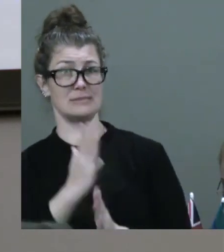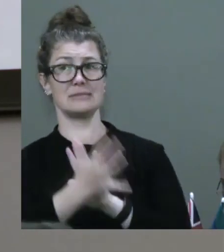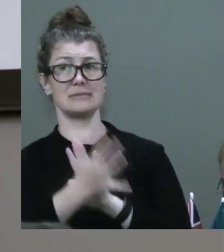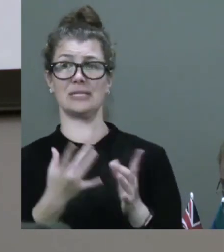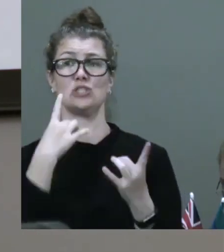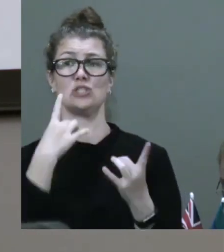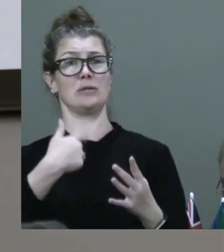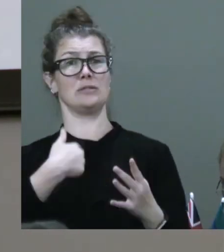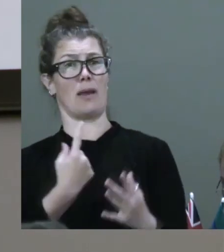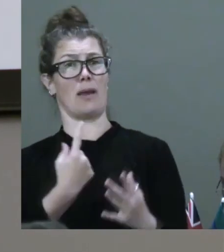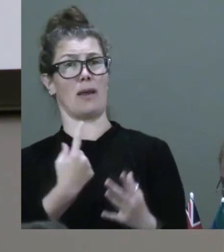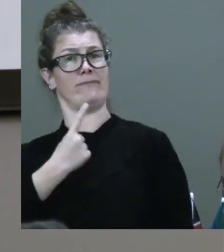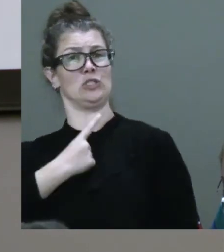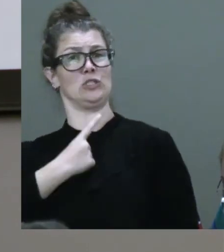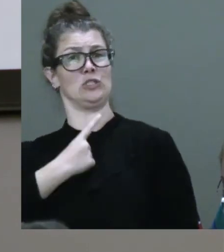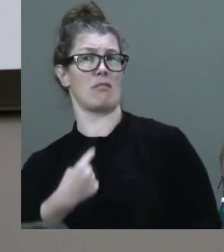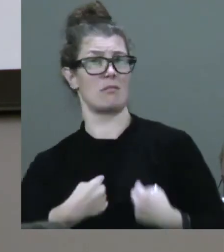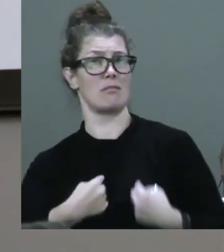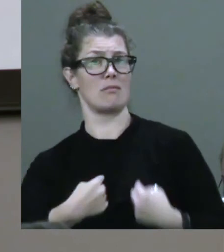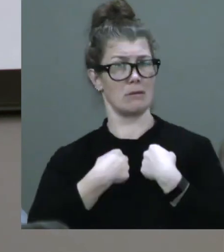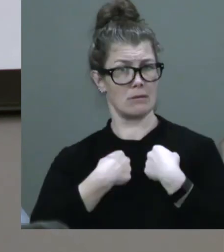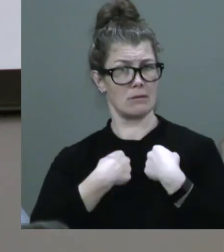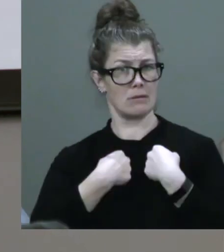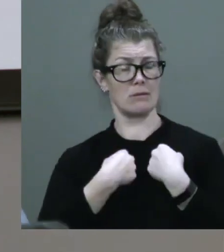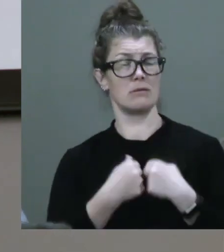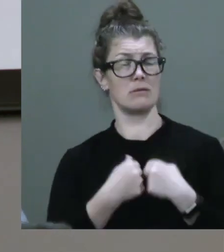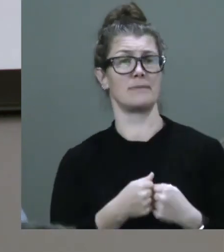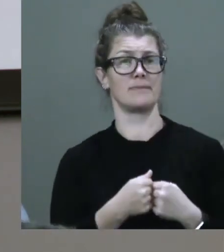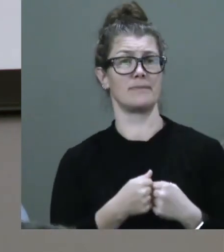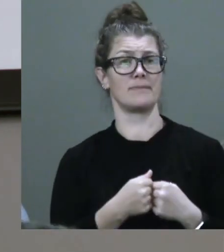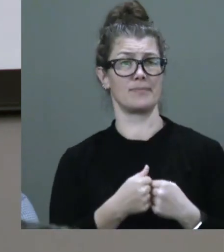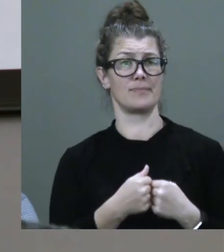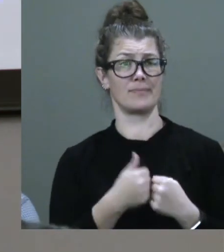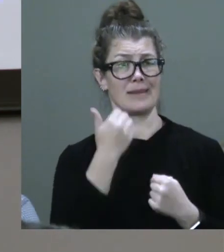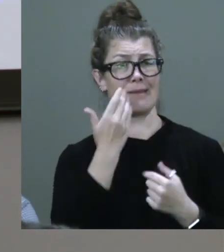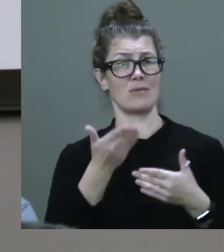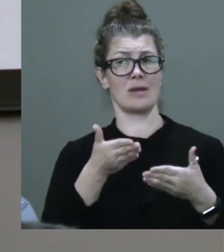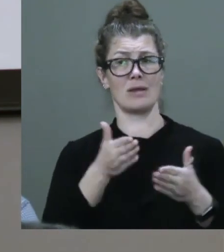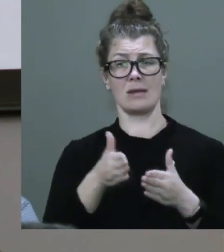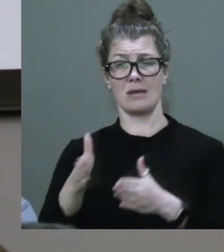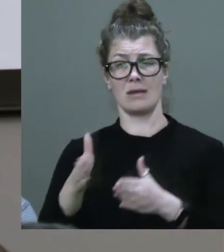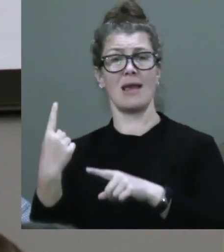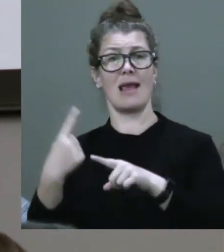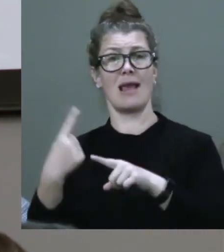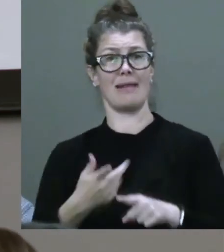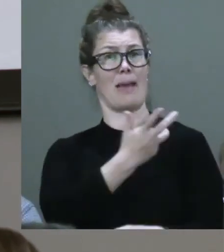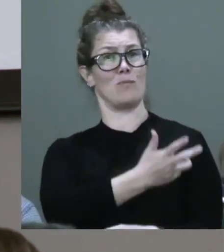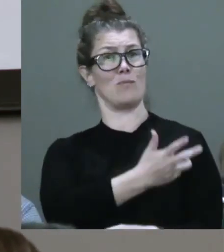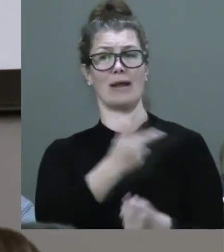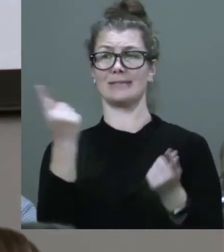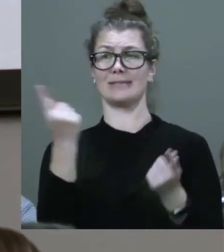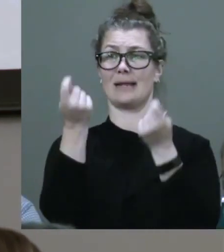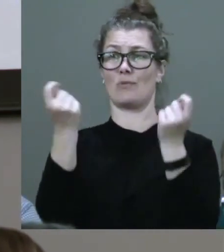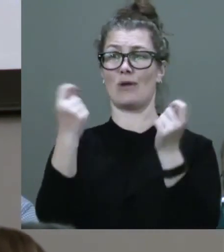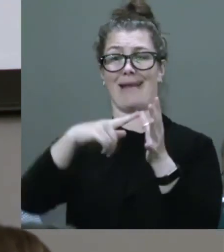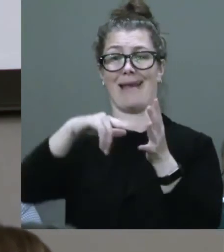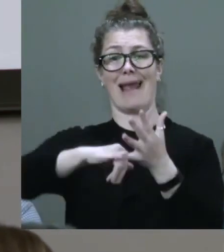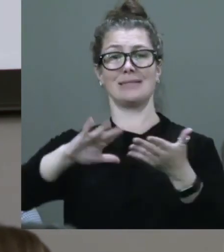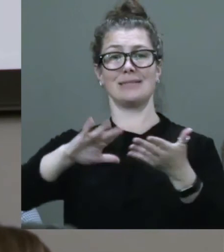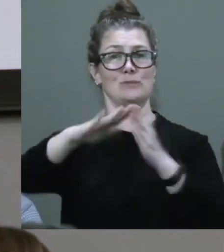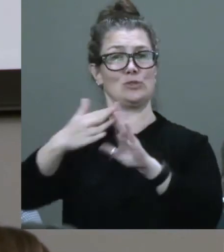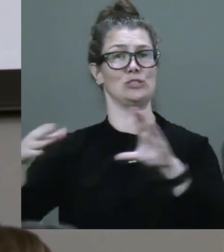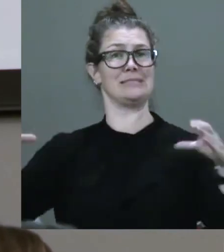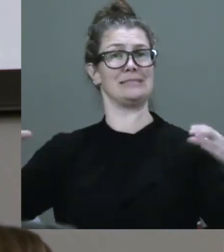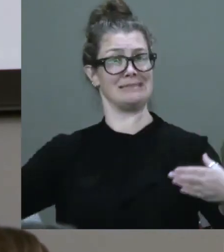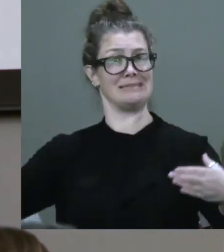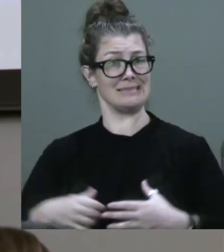individuality at every turn, and that is based in that proud celebration of us as a community. Because